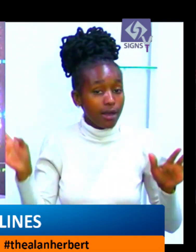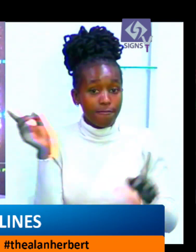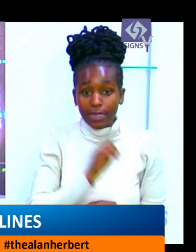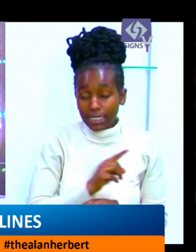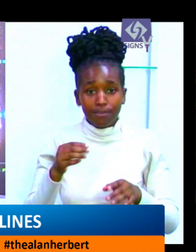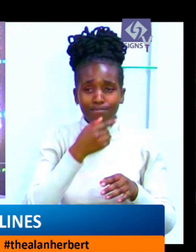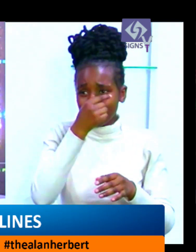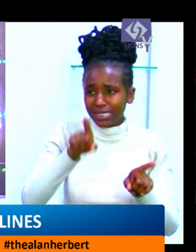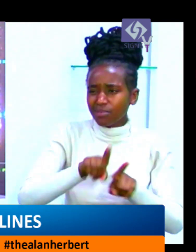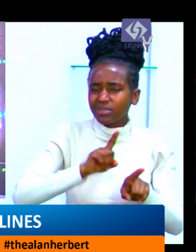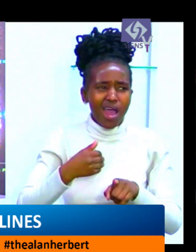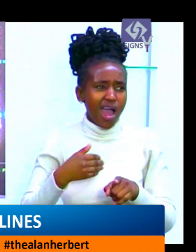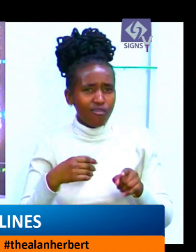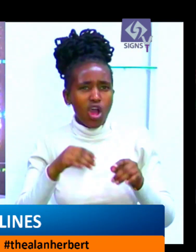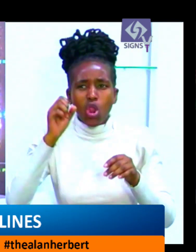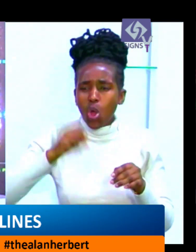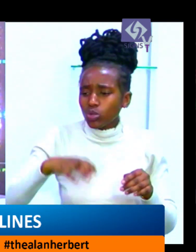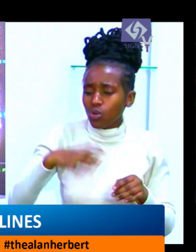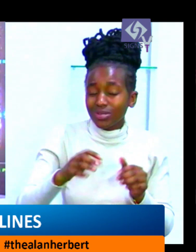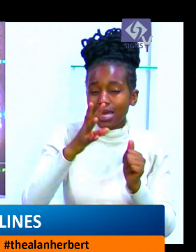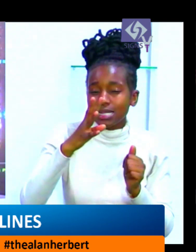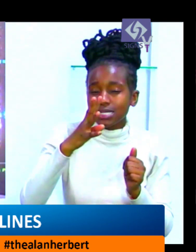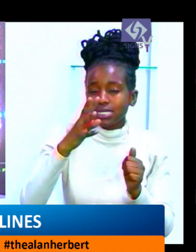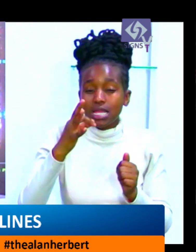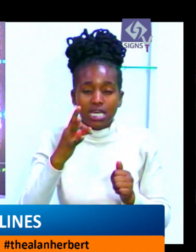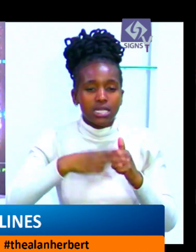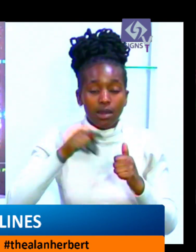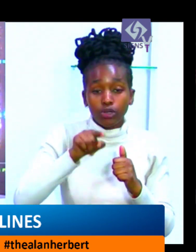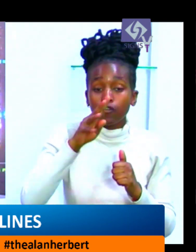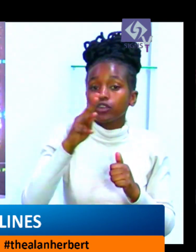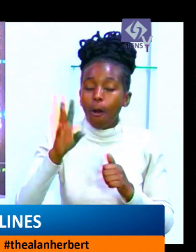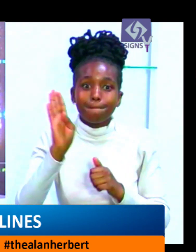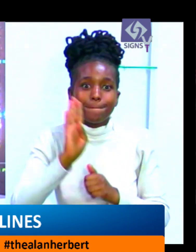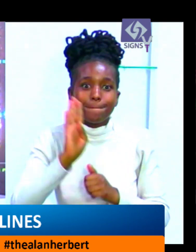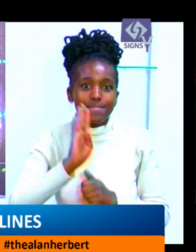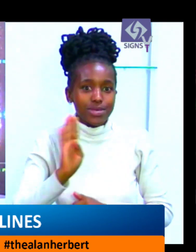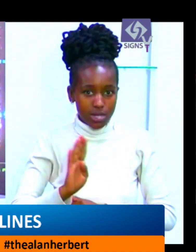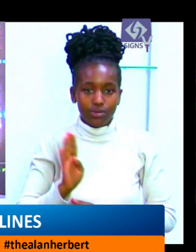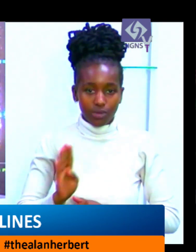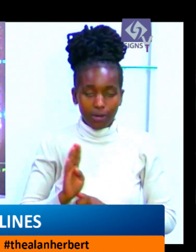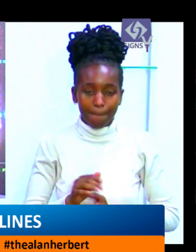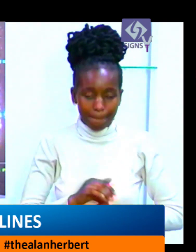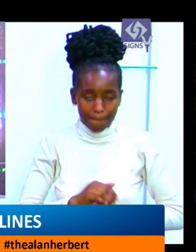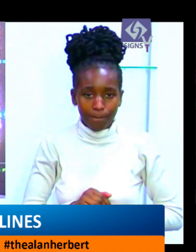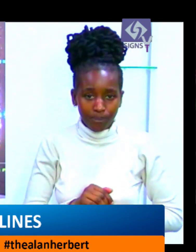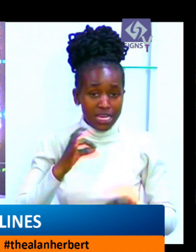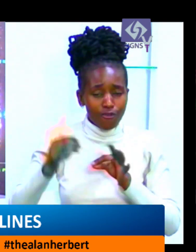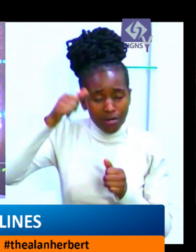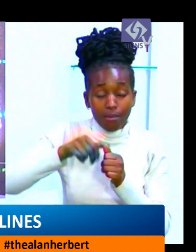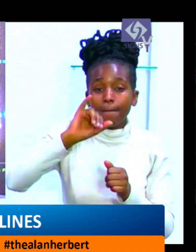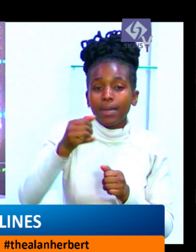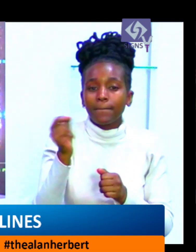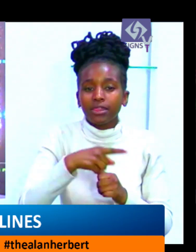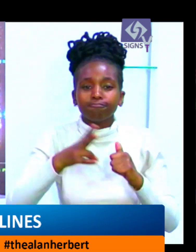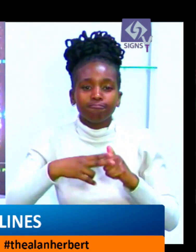started going wrong for the sugar miller in the financial year 2012-2013, when it started recording net losses before